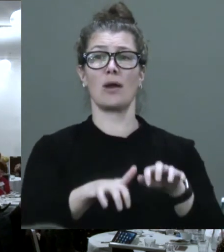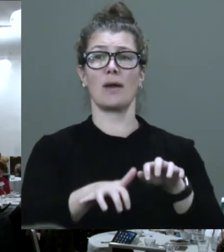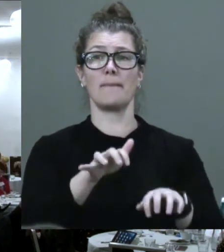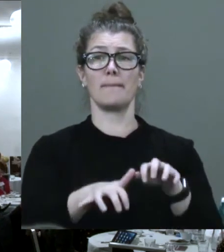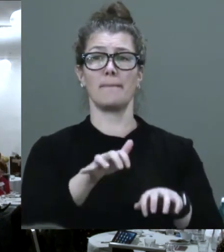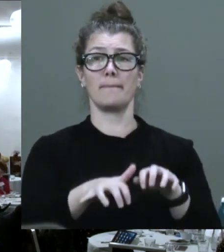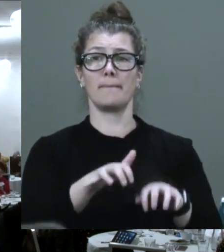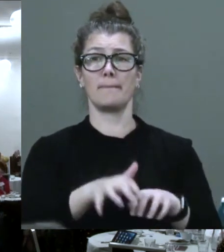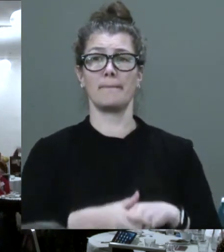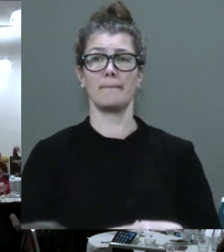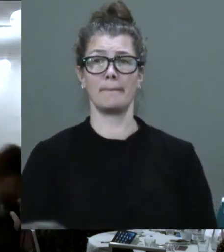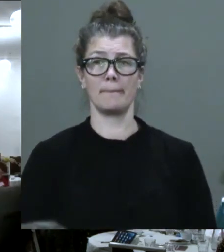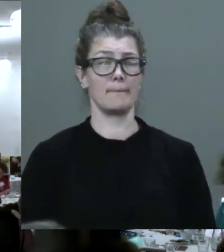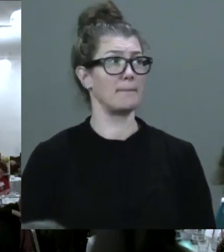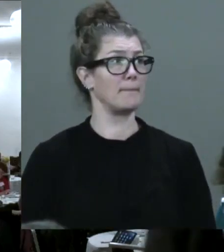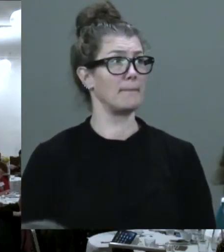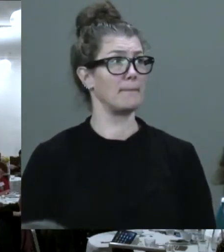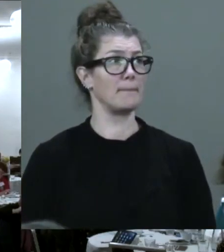Are you ready?